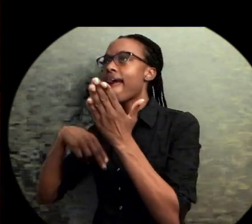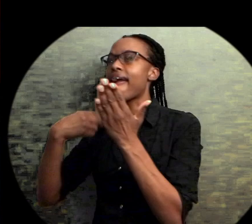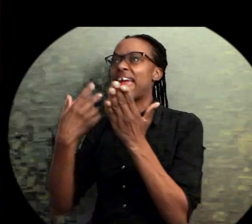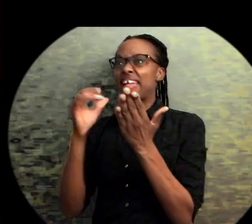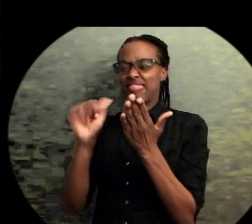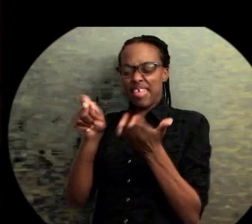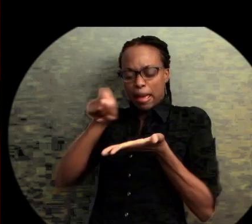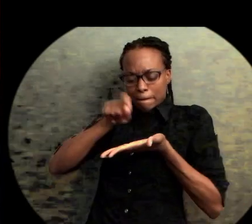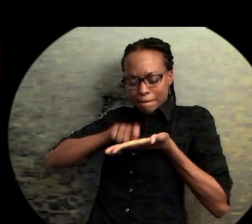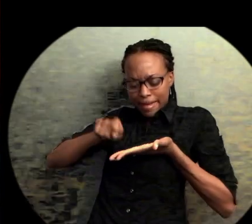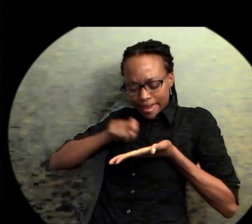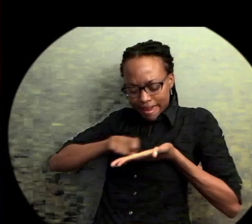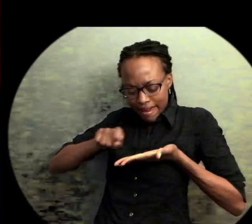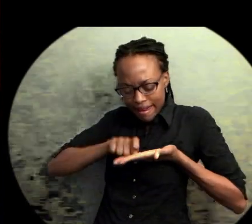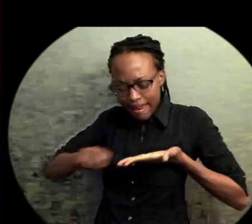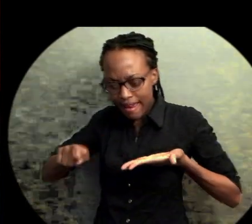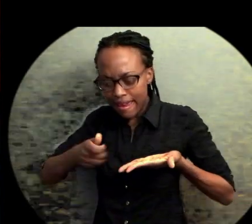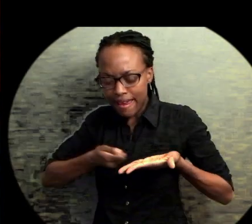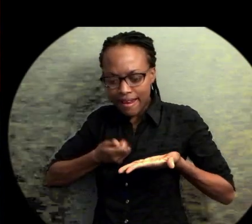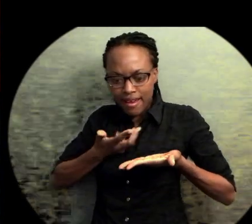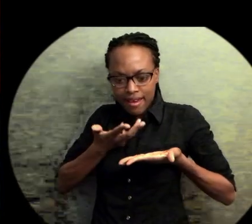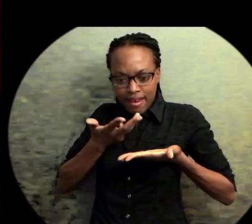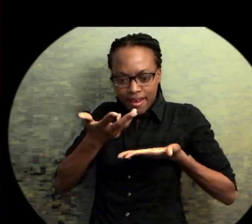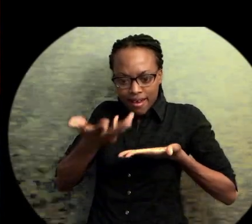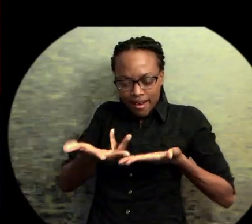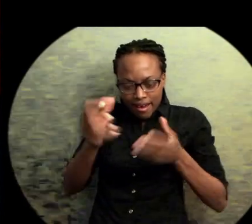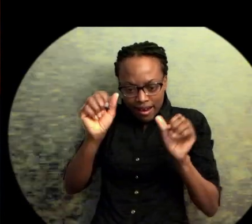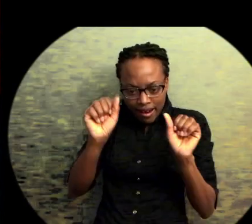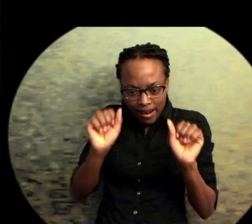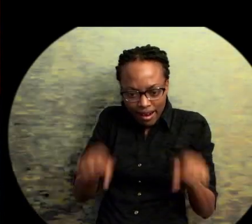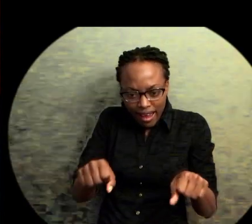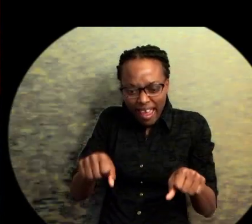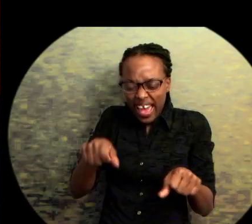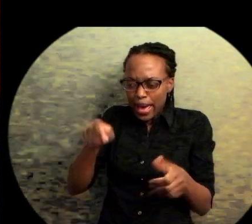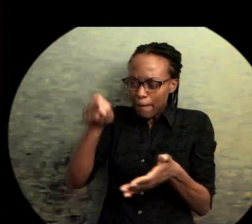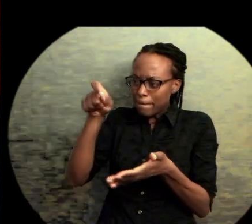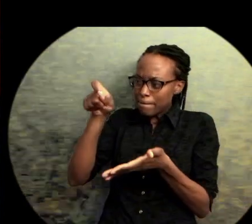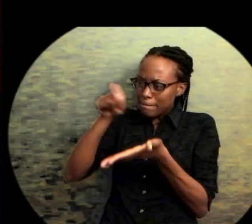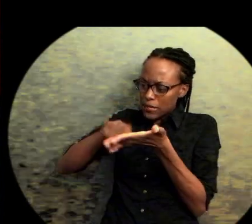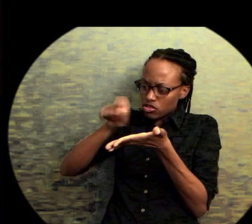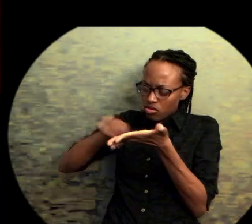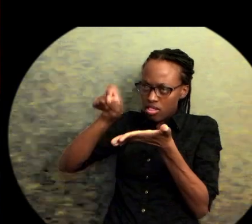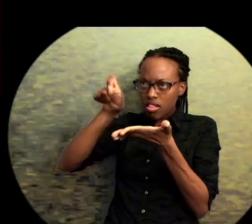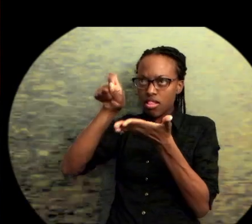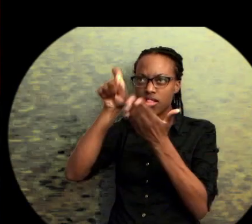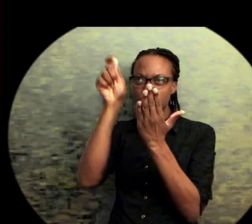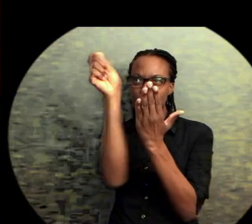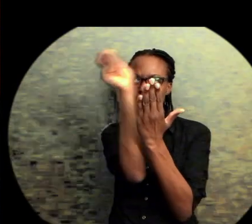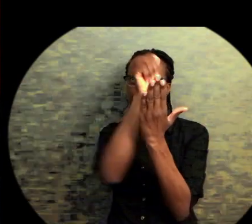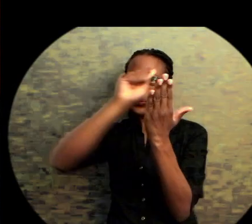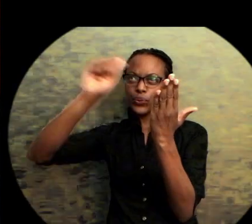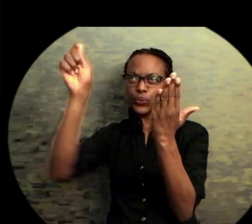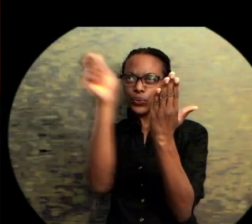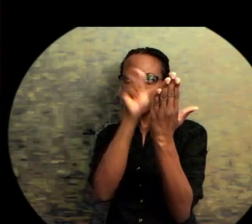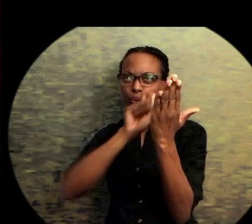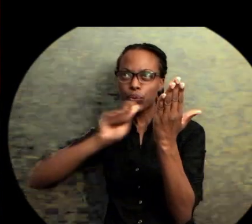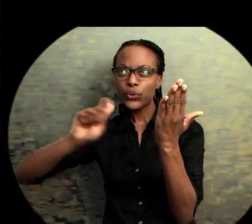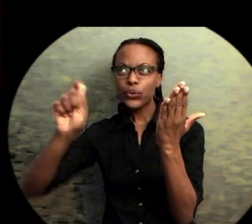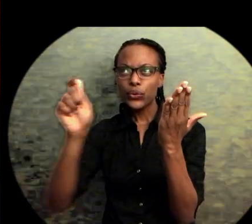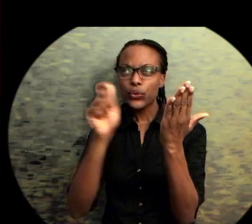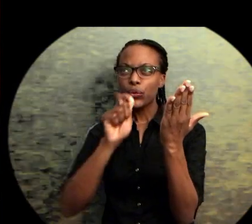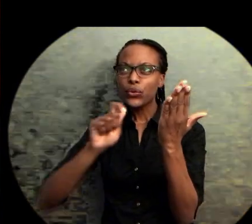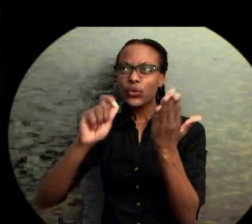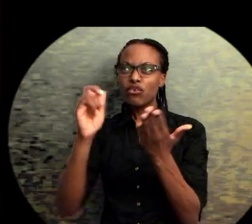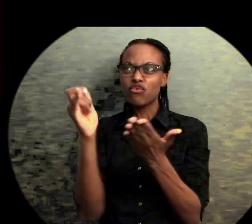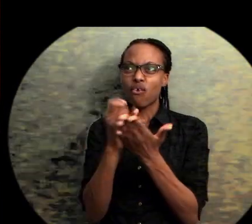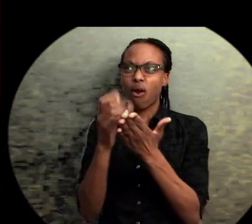ink rushes. That carbon in the graphite of a lead pencil an artist clutches under pressure. With just enough